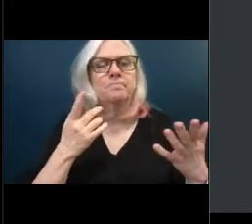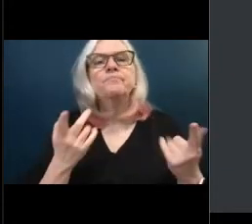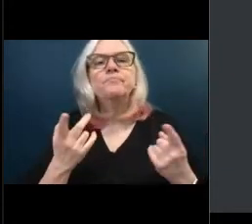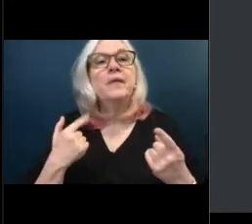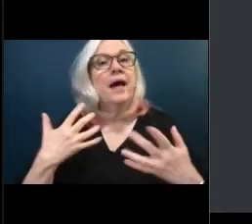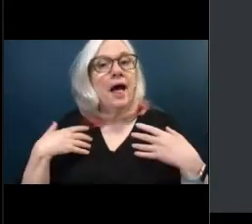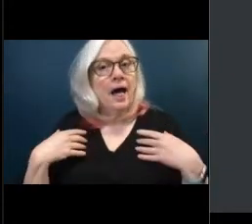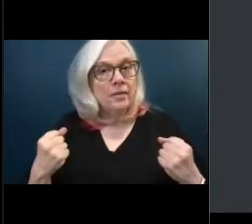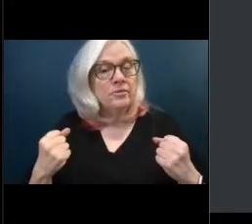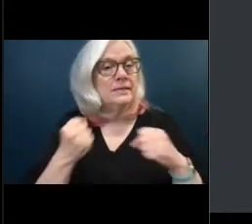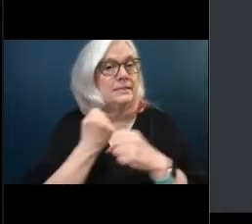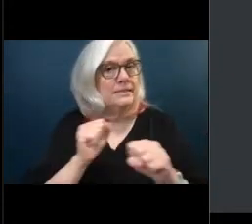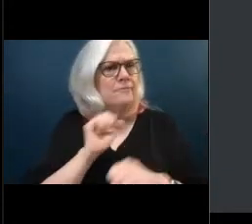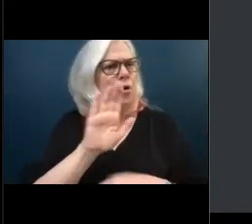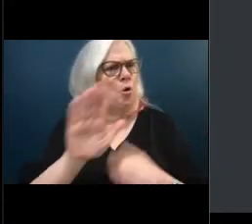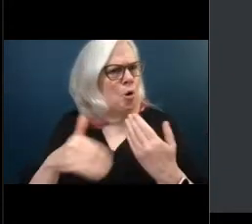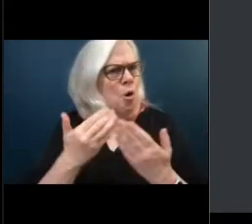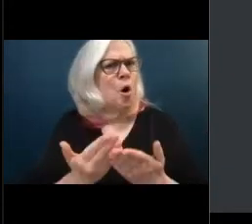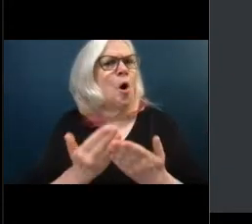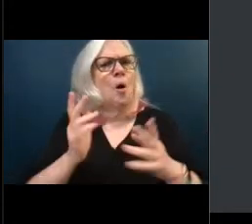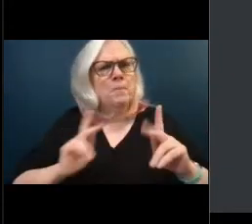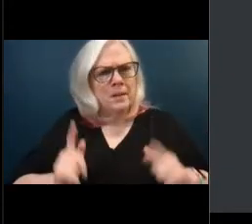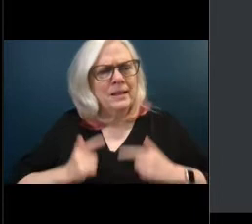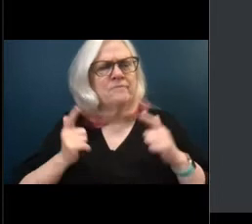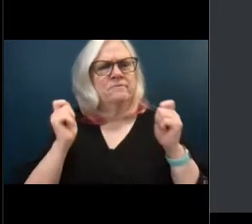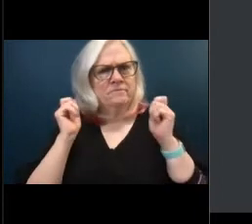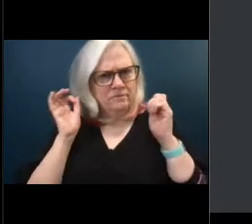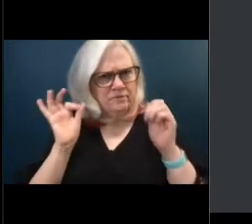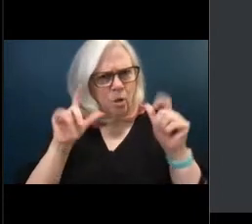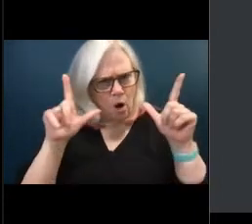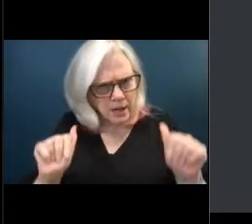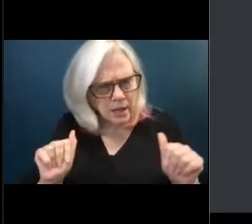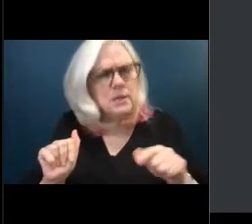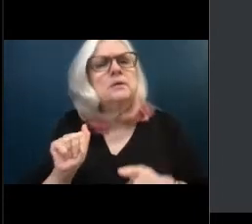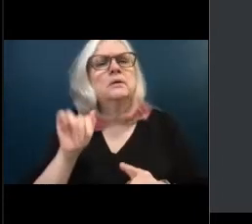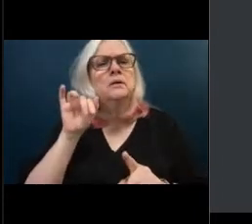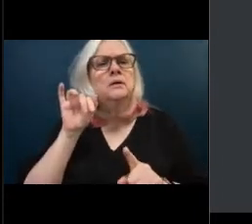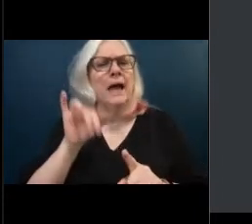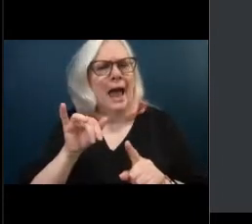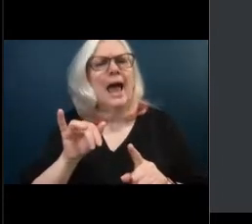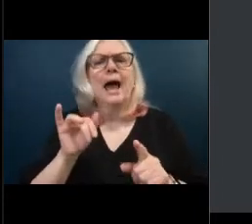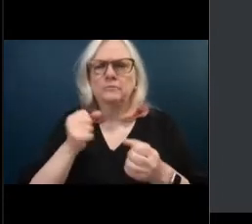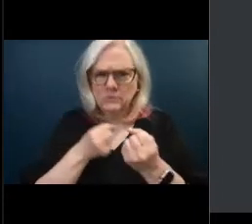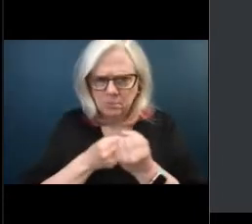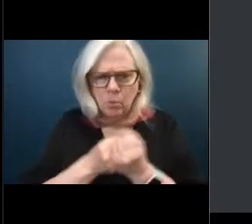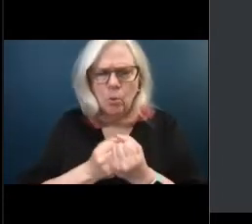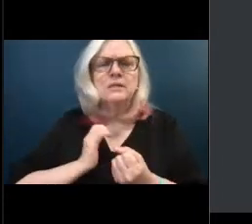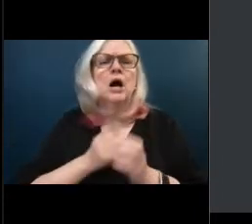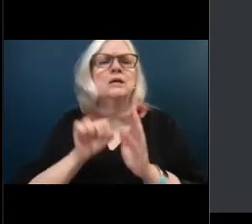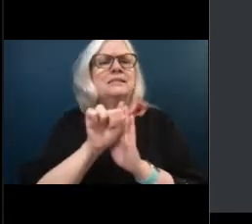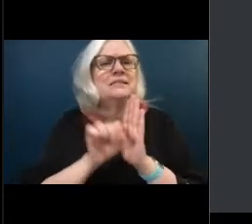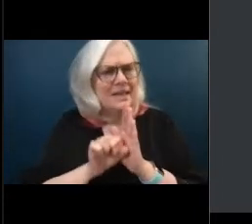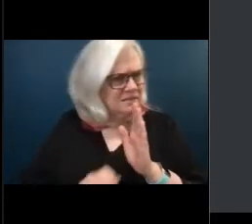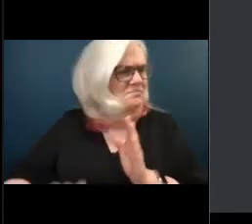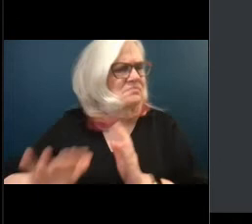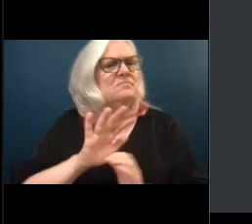and safety of all Floridians is important to the happiness, prosperity, and well-being of our state's families, communities, and economy. Alzheimer's